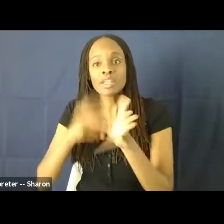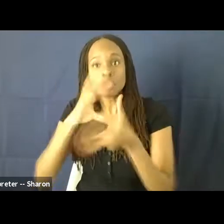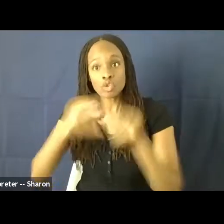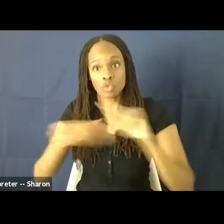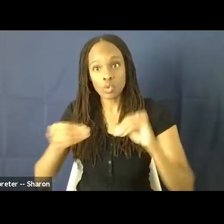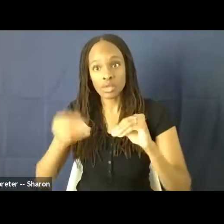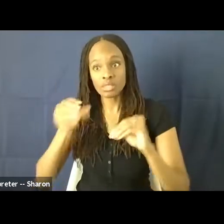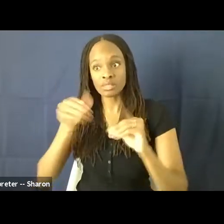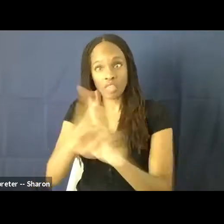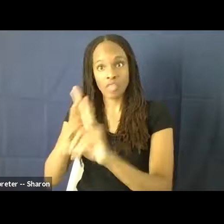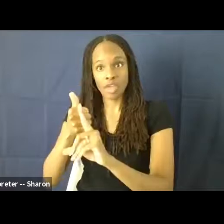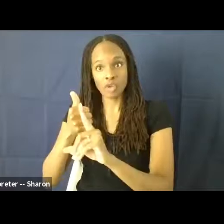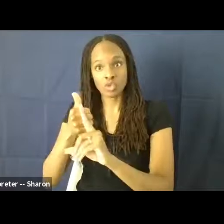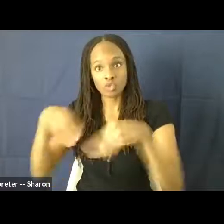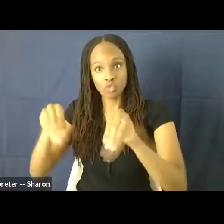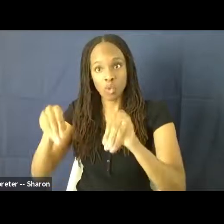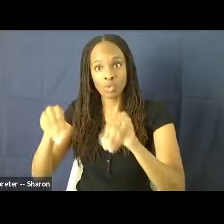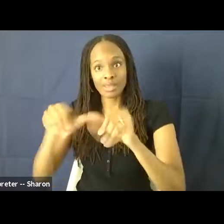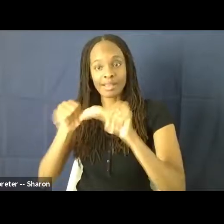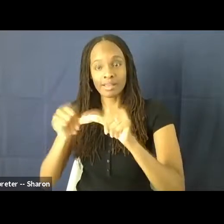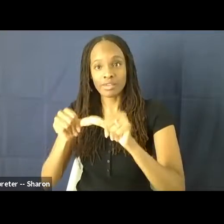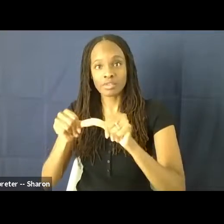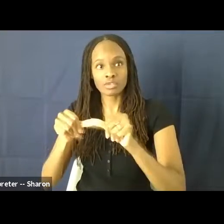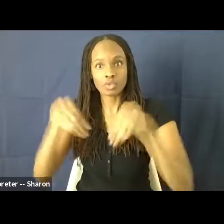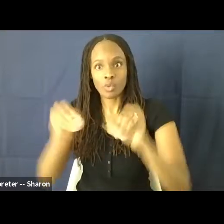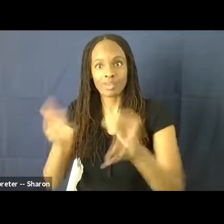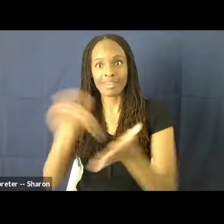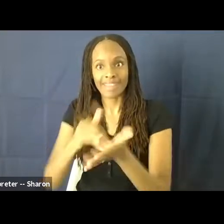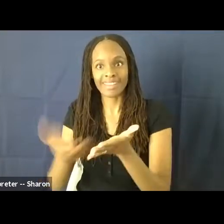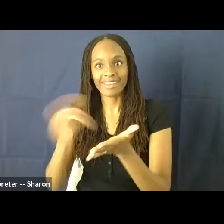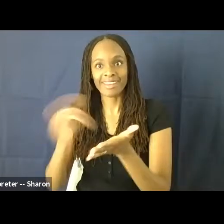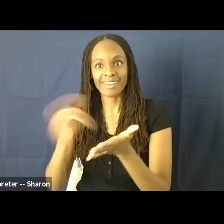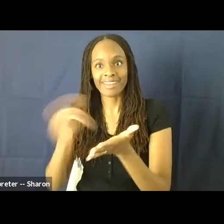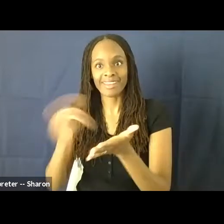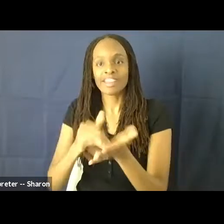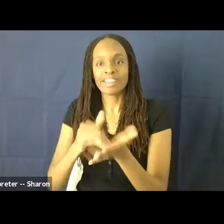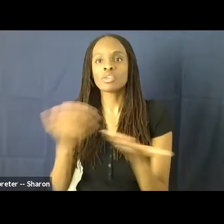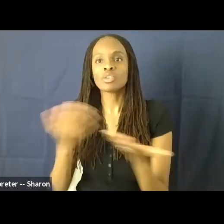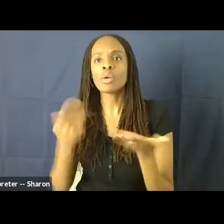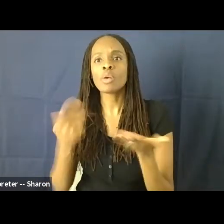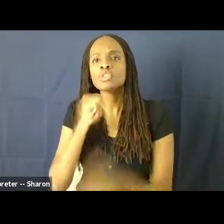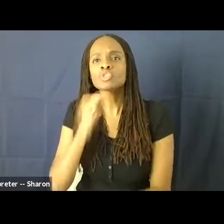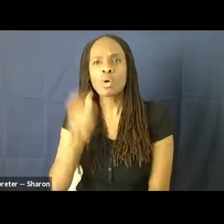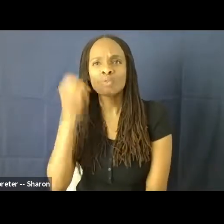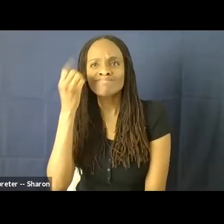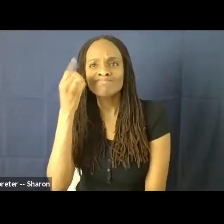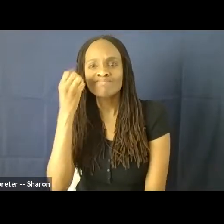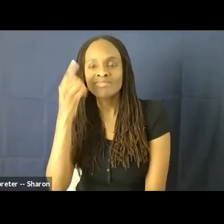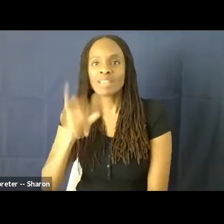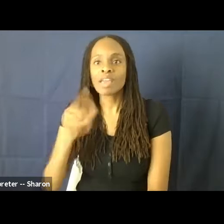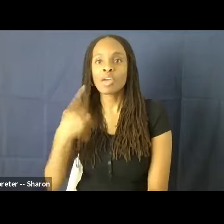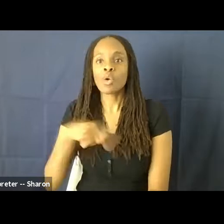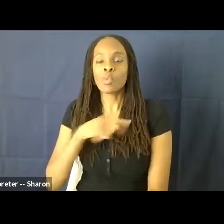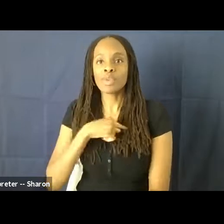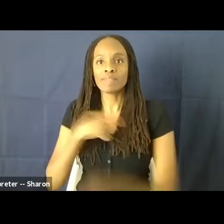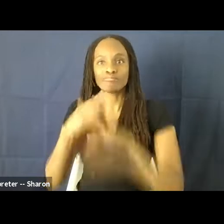are the ones that continue to be repeatedly told. But what we don't realize is that we censored what could be told in the first